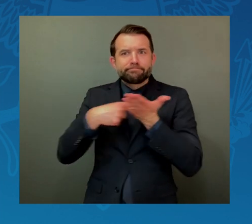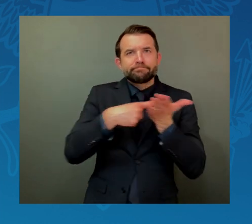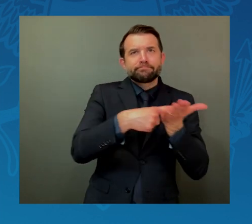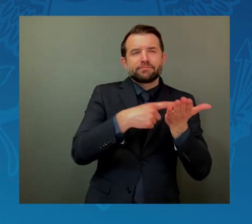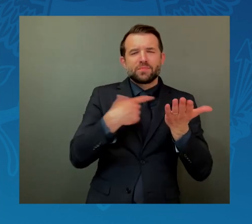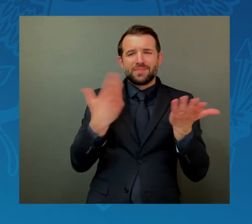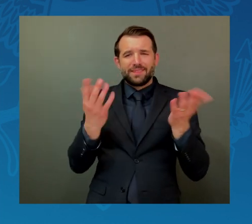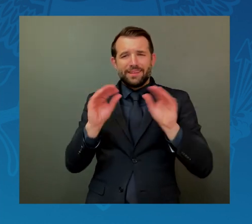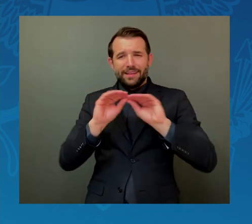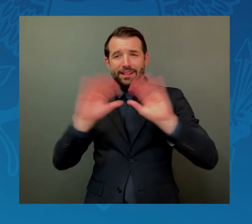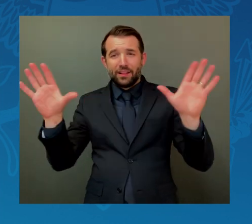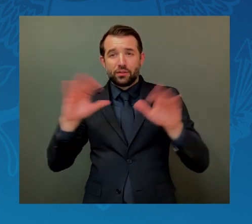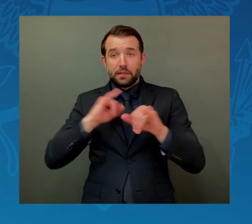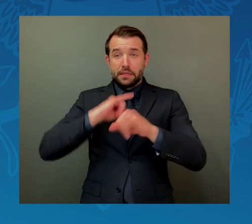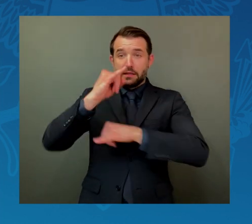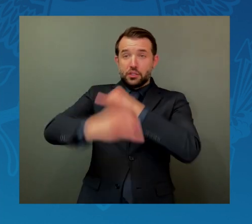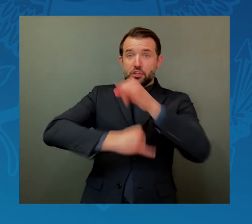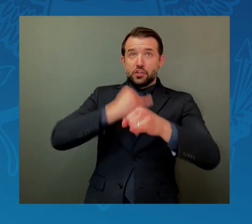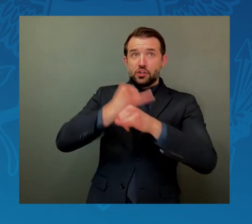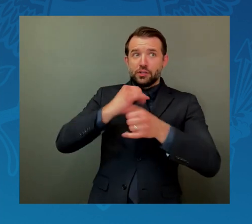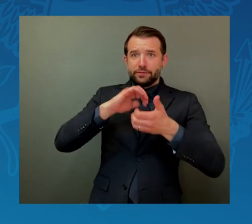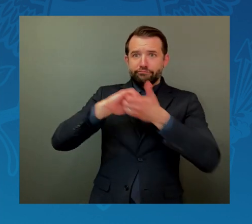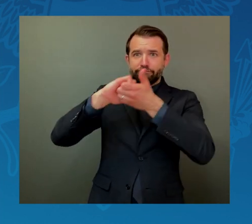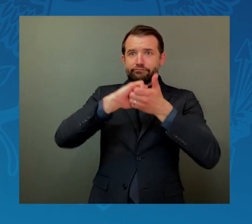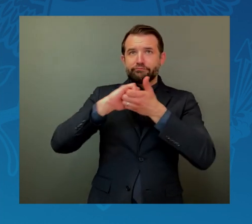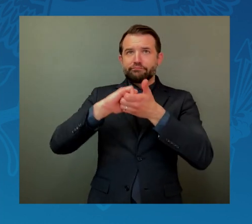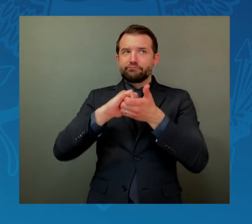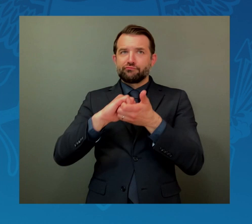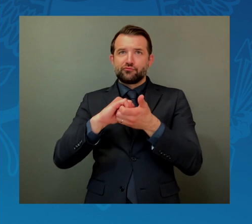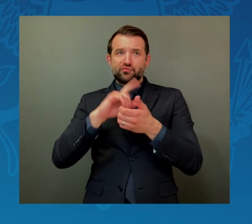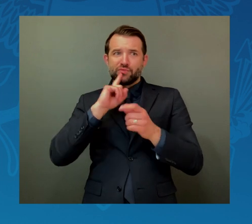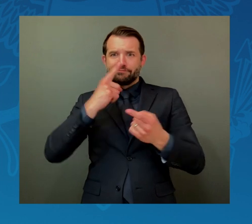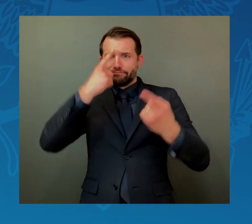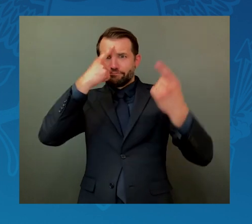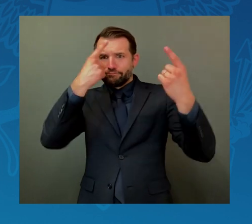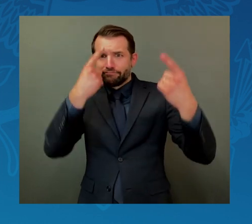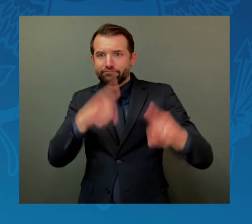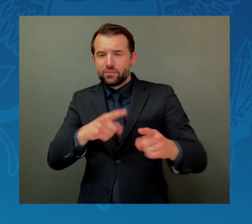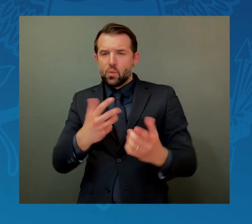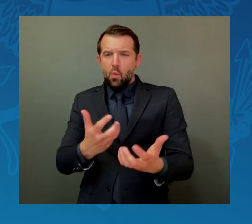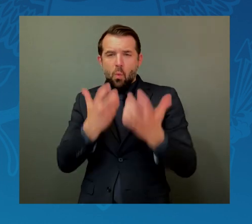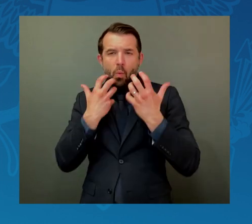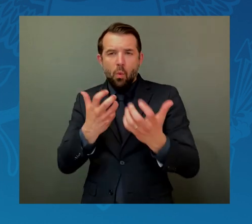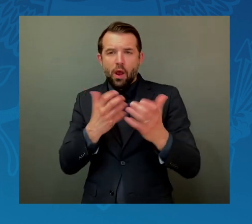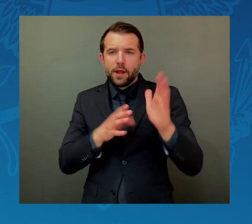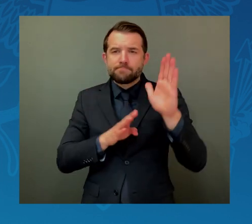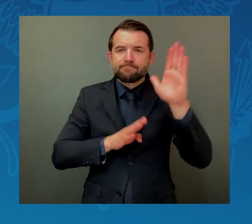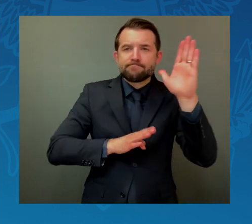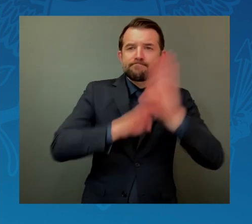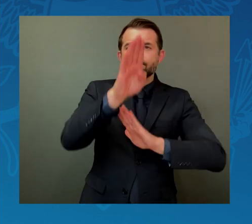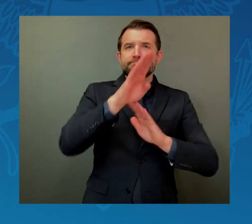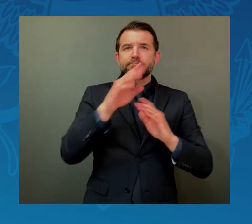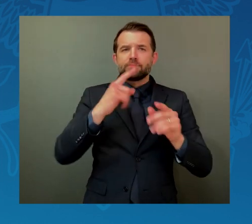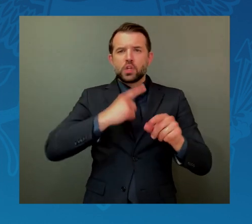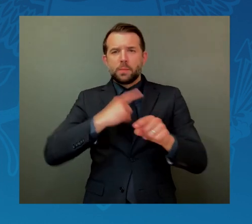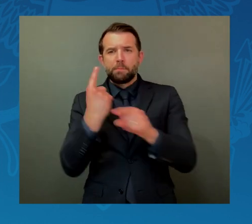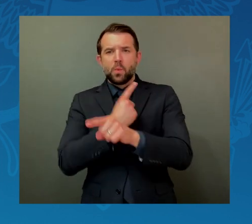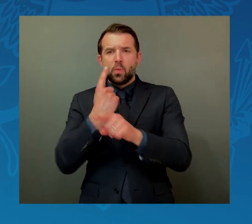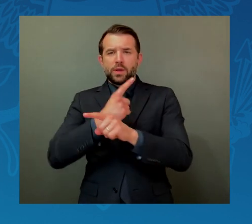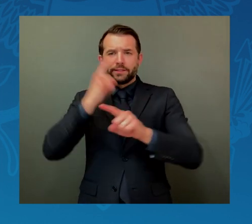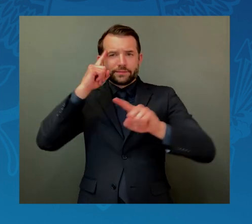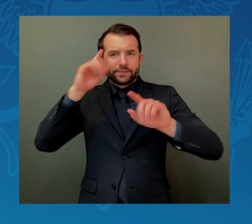partners to develop these norms. We must write the new